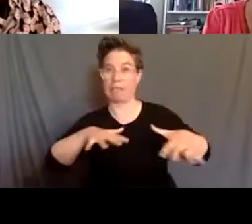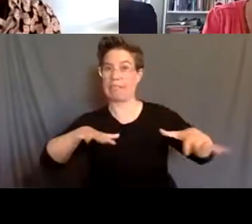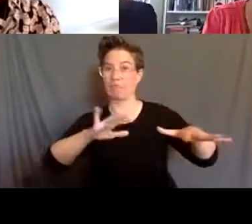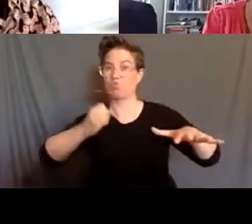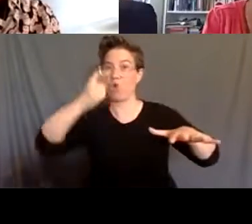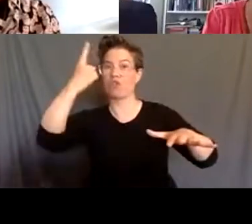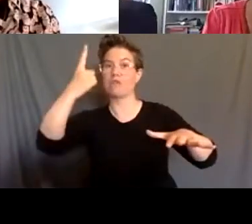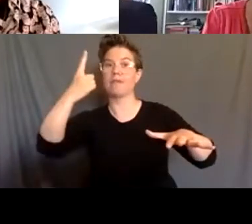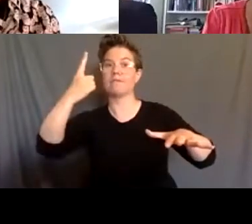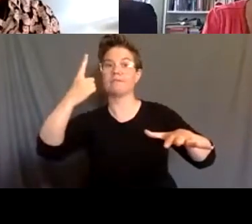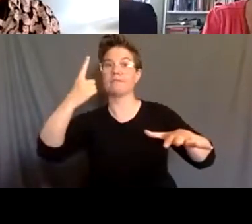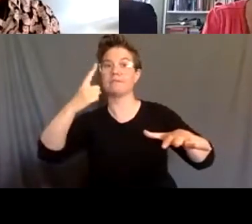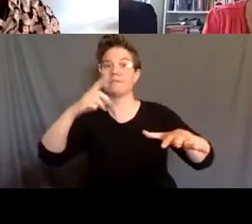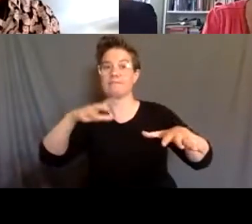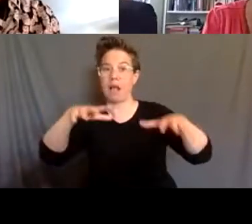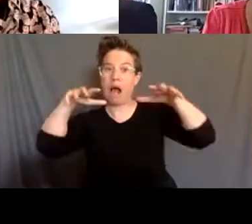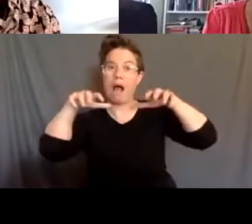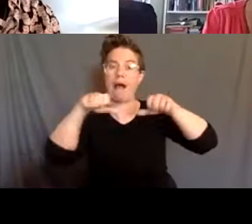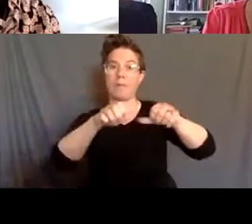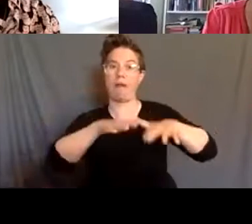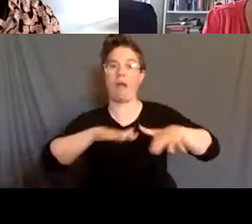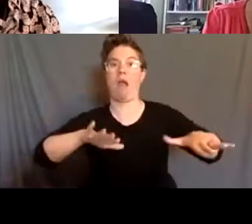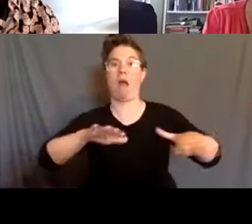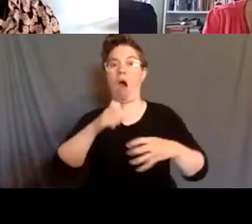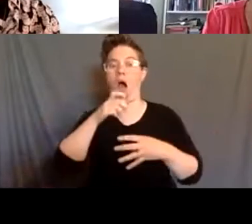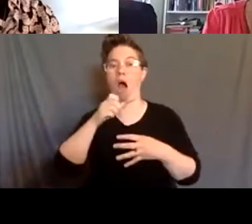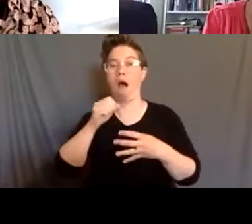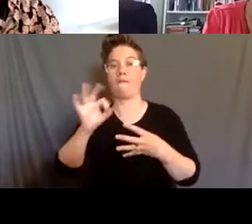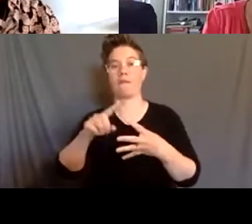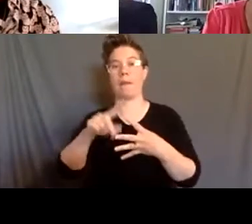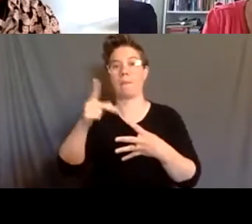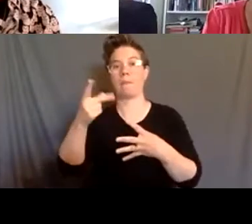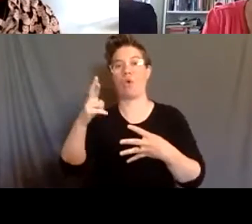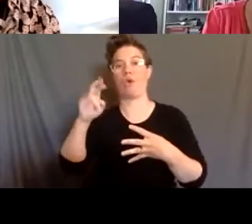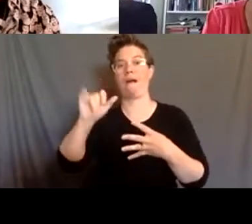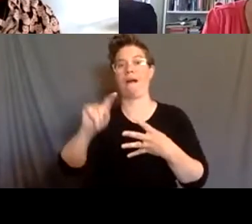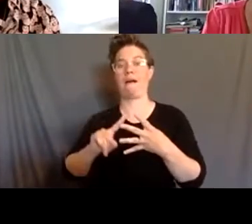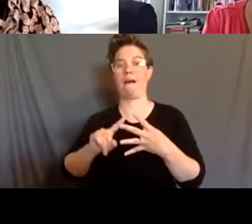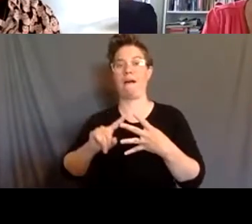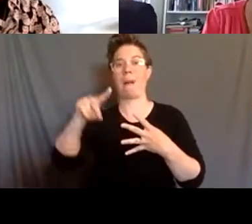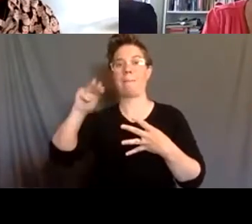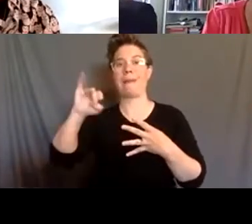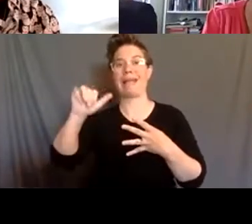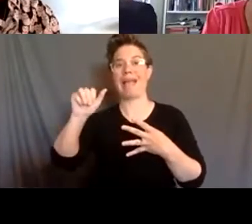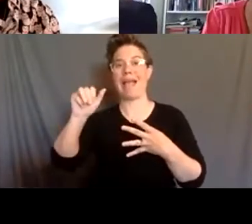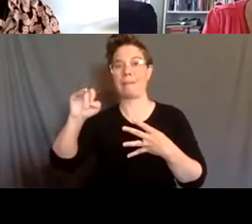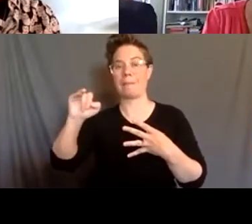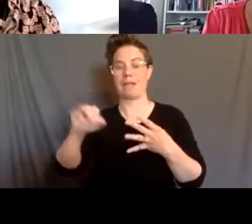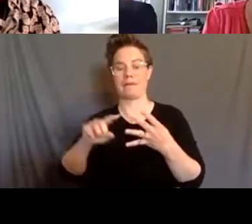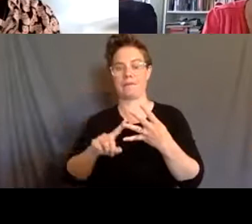territory of the Peoria, the Potawatomi, the Miami, and the Sioux people.